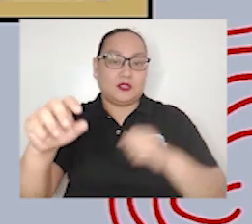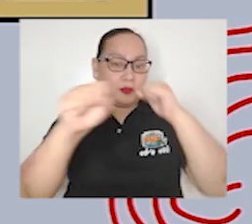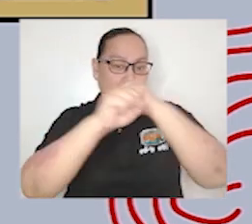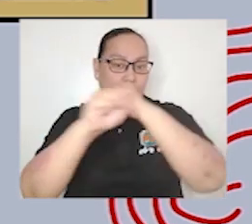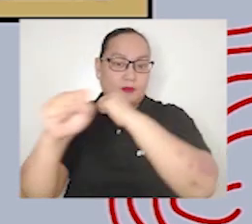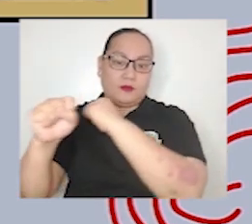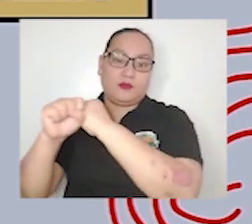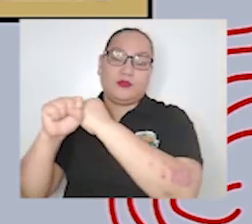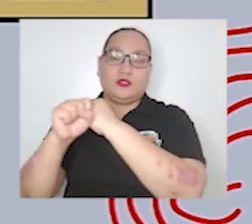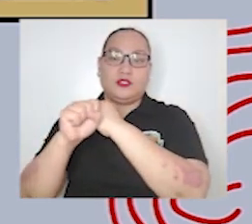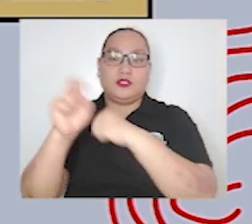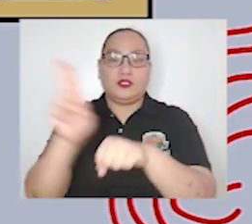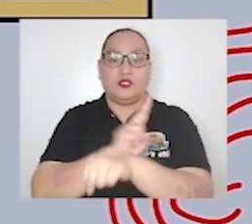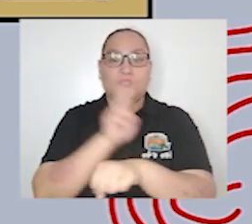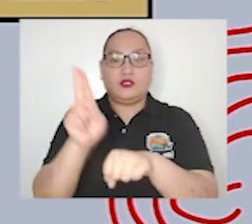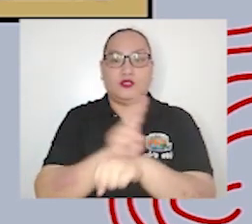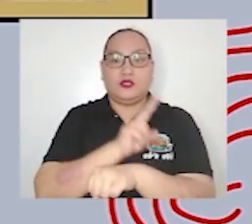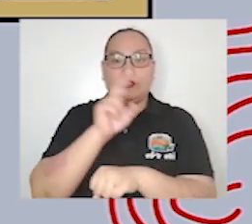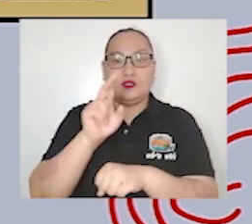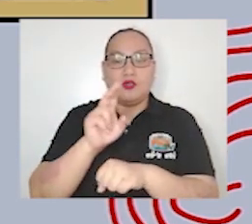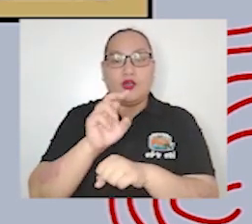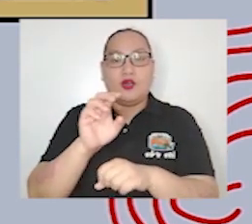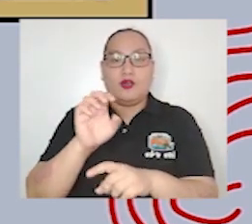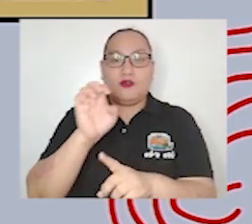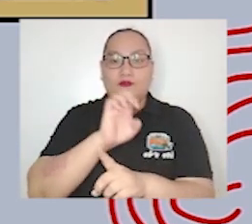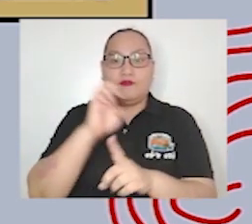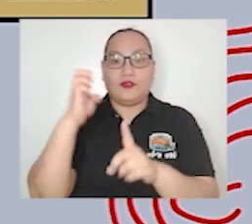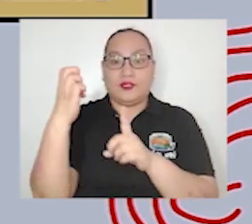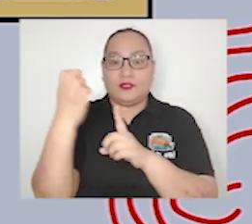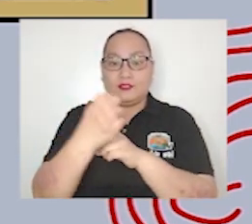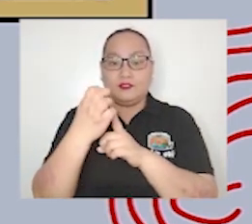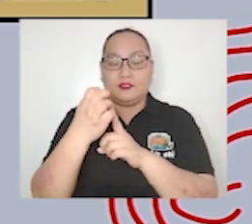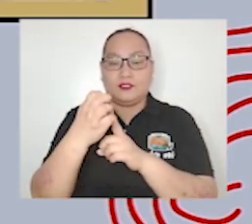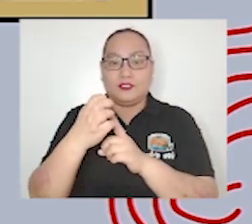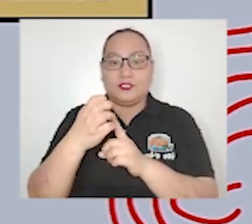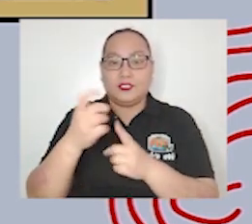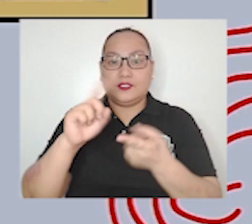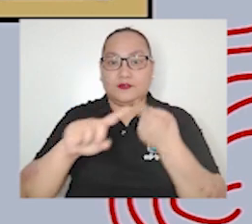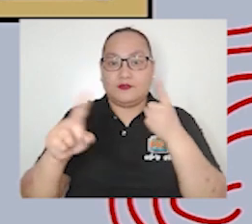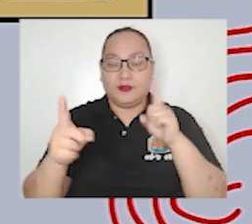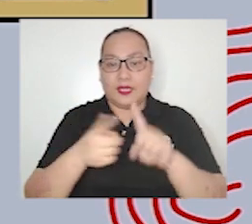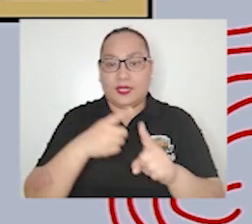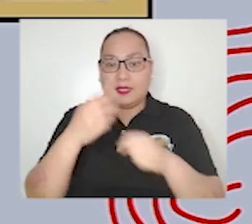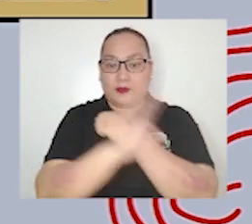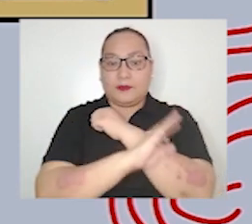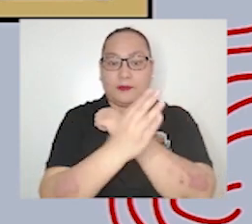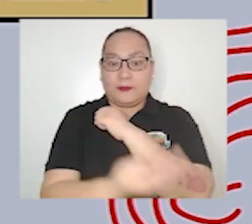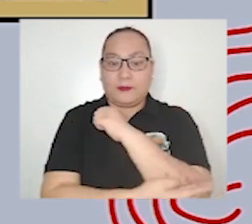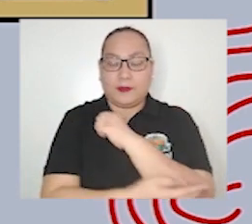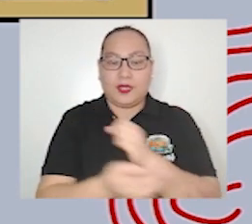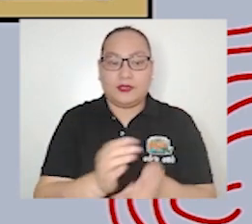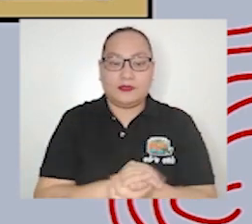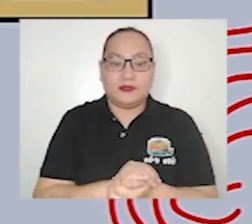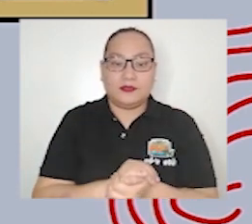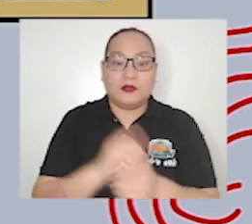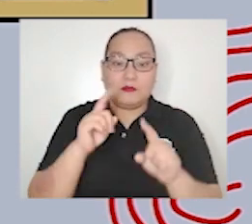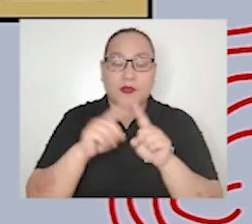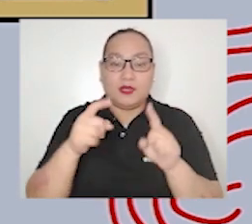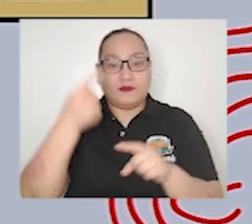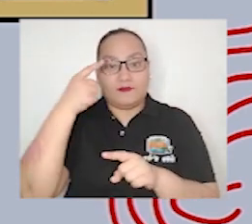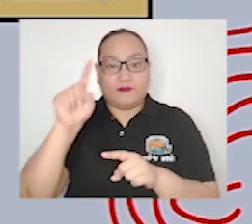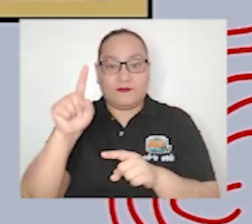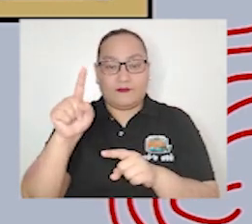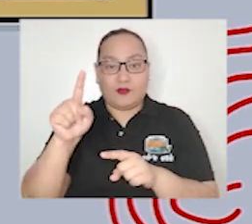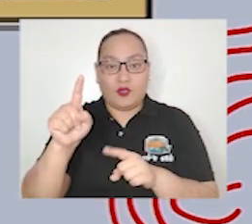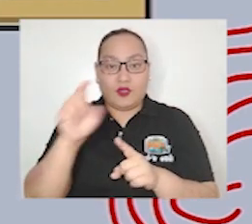way and this one is not for profit but for environment protection here is